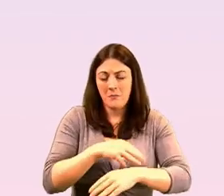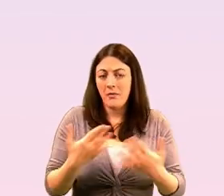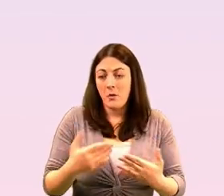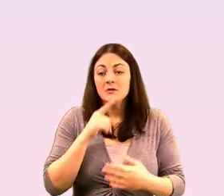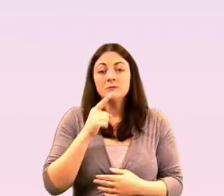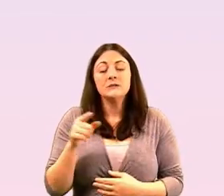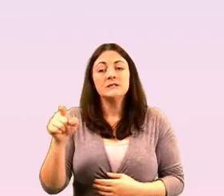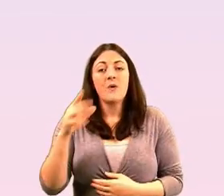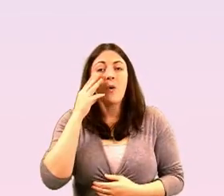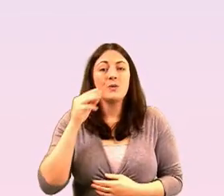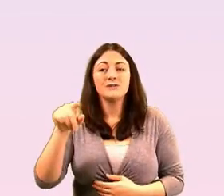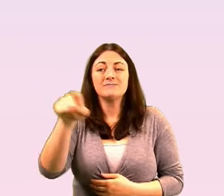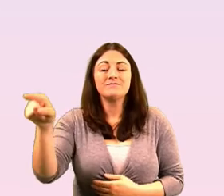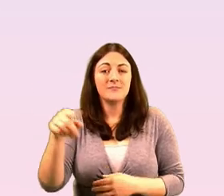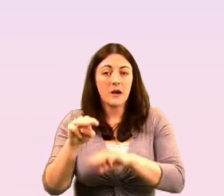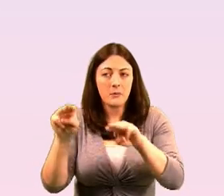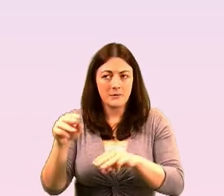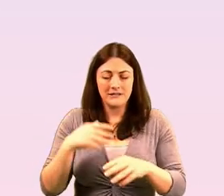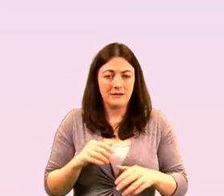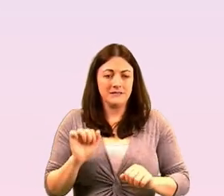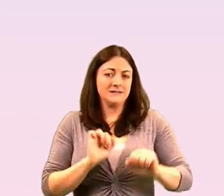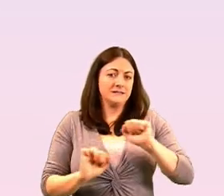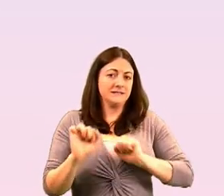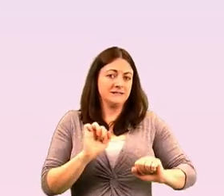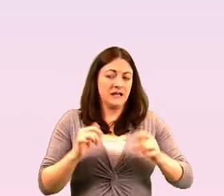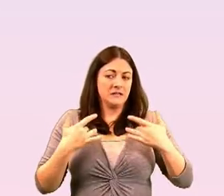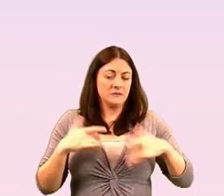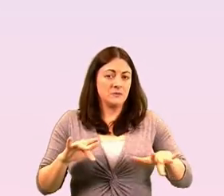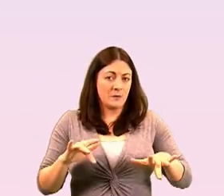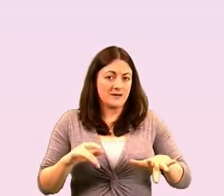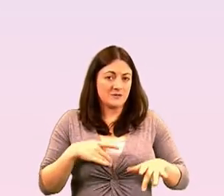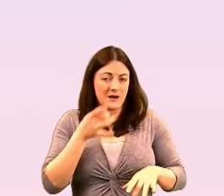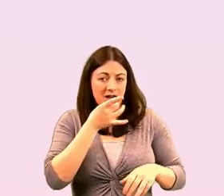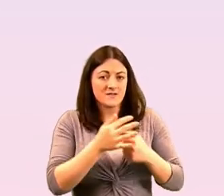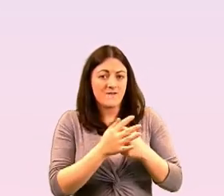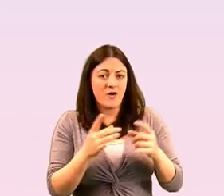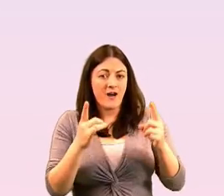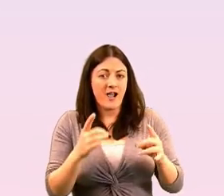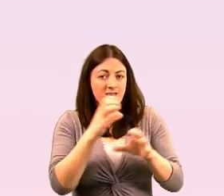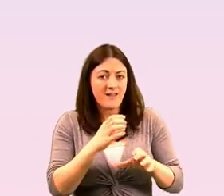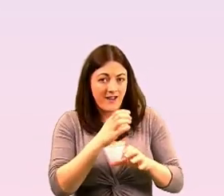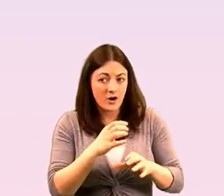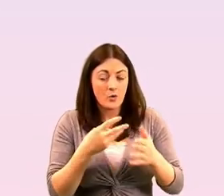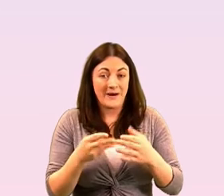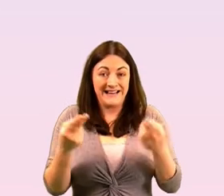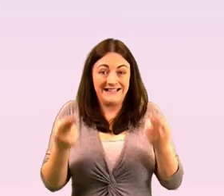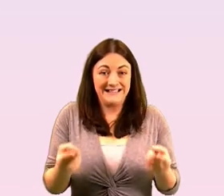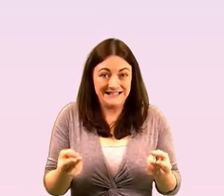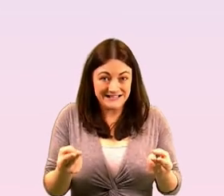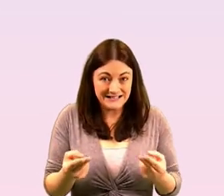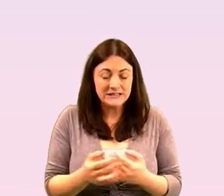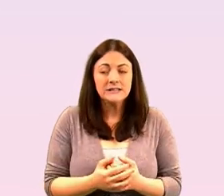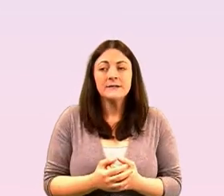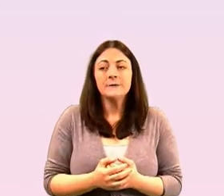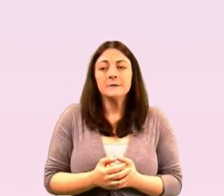lgbti people are reluctant they won't go and get health care when they really need us and unfortunately